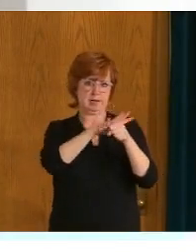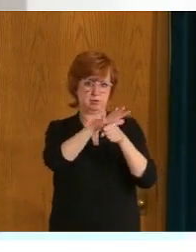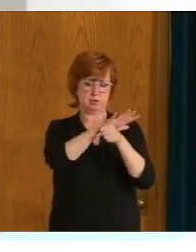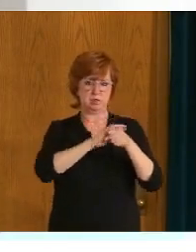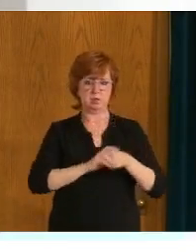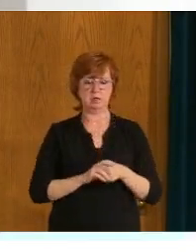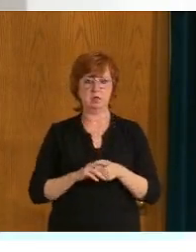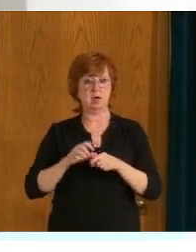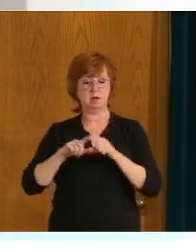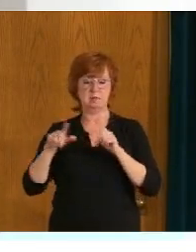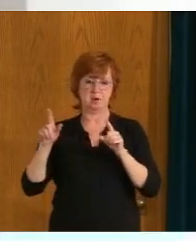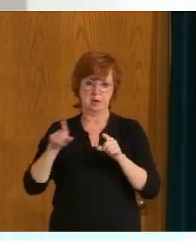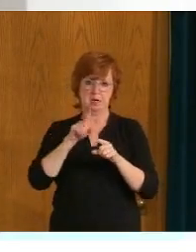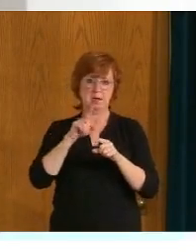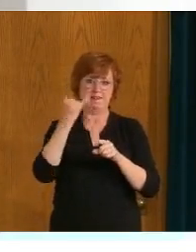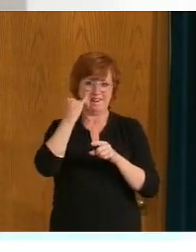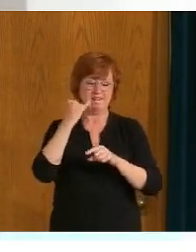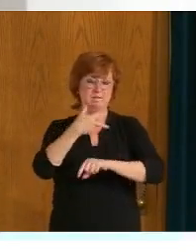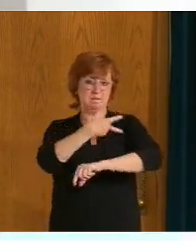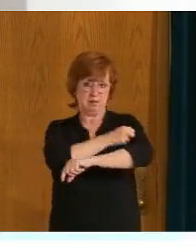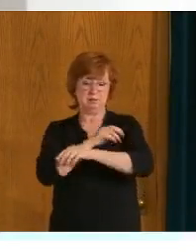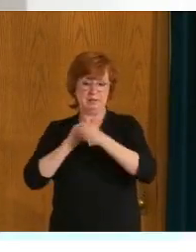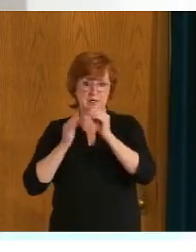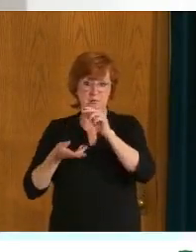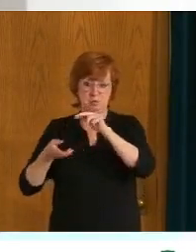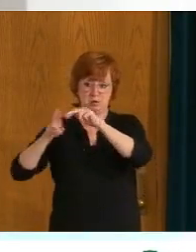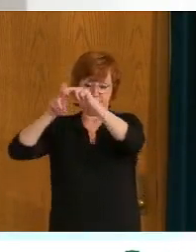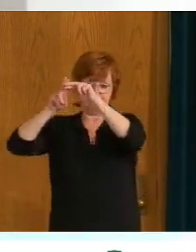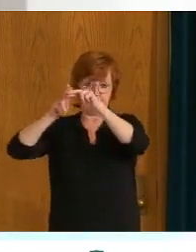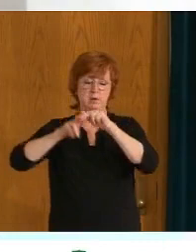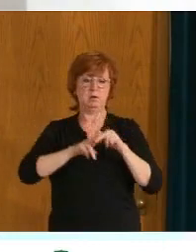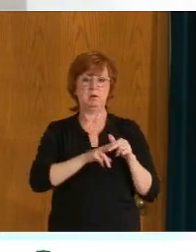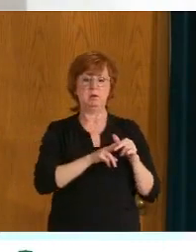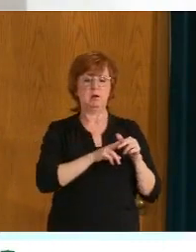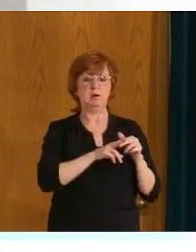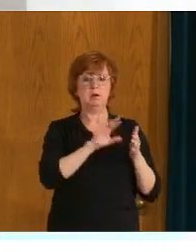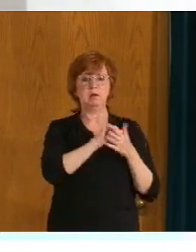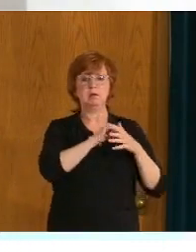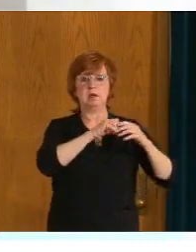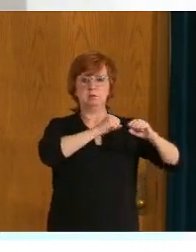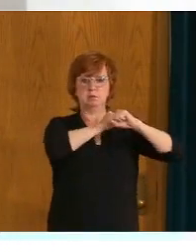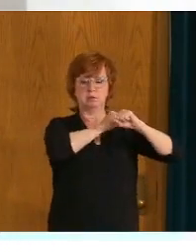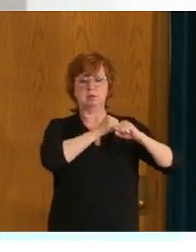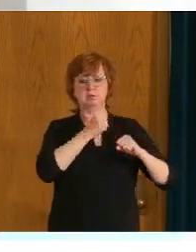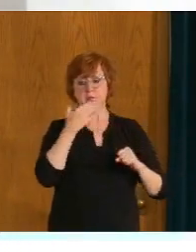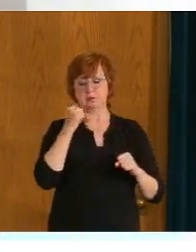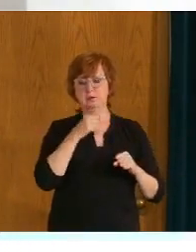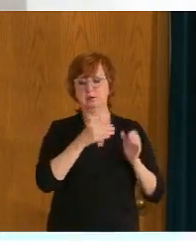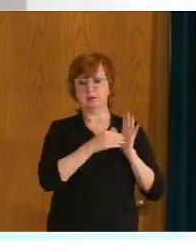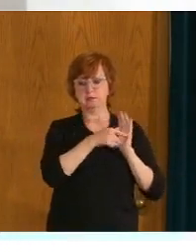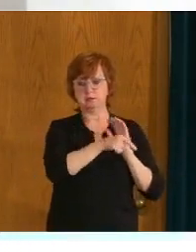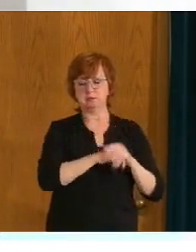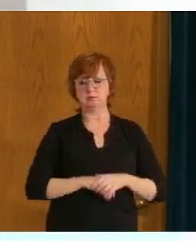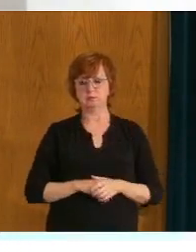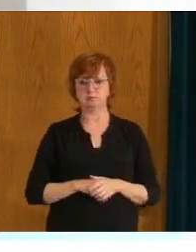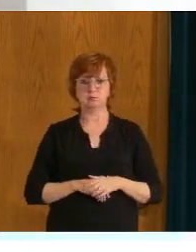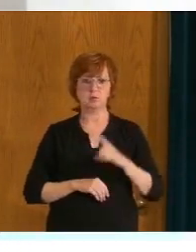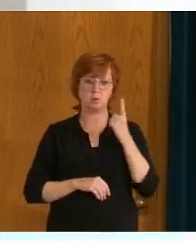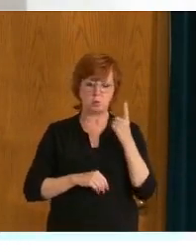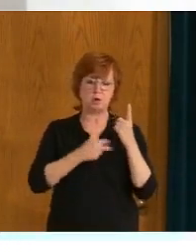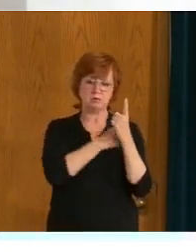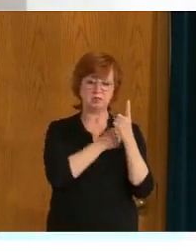likely those events become. And again, one vaccine provides good protection, but two doses are required for optimal protection,